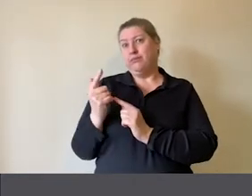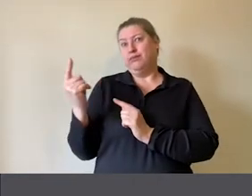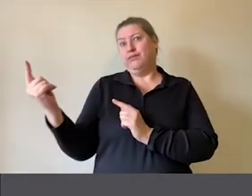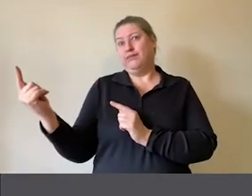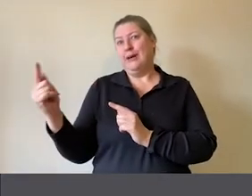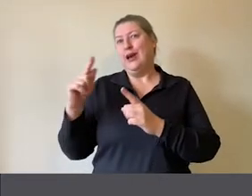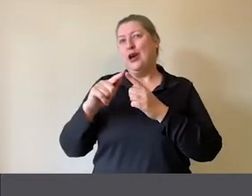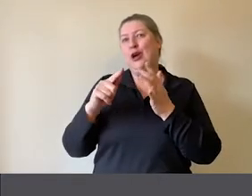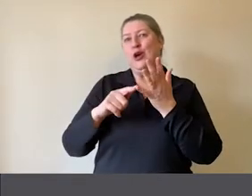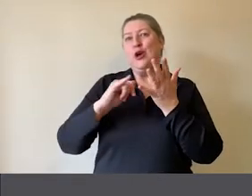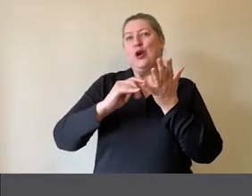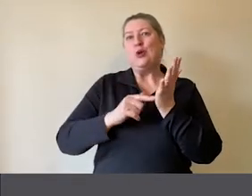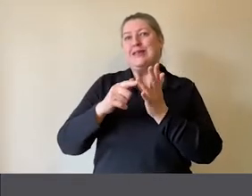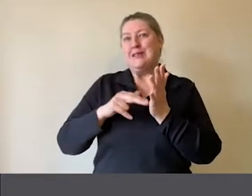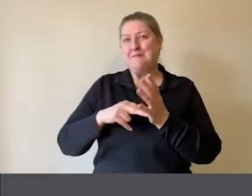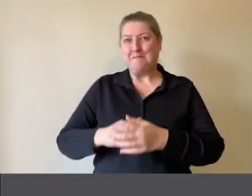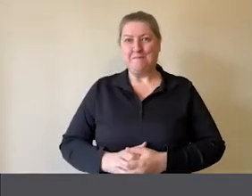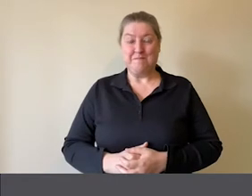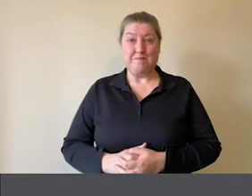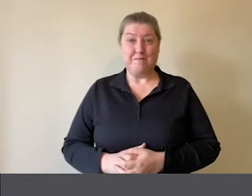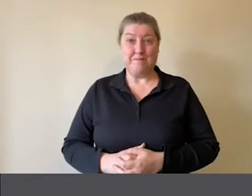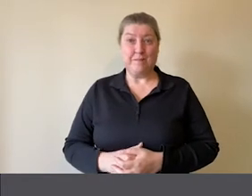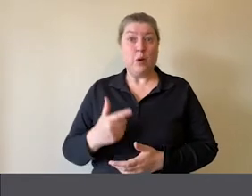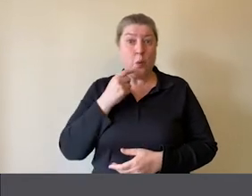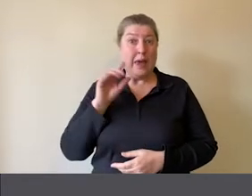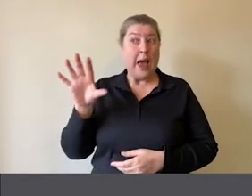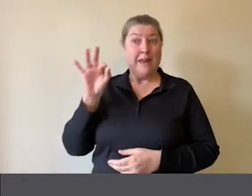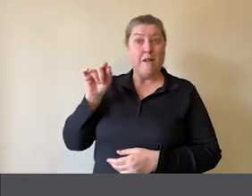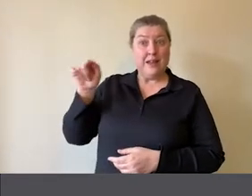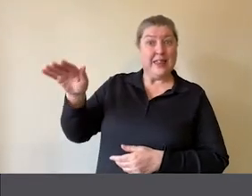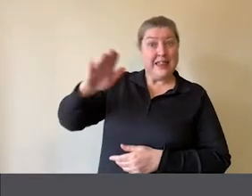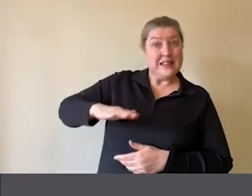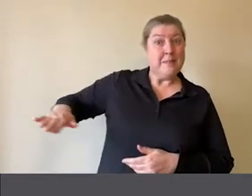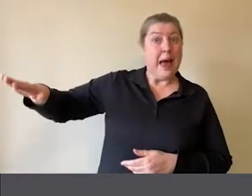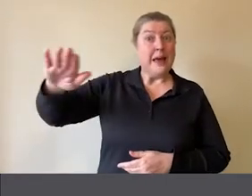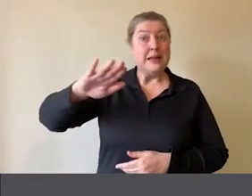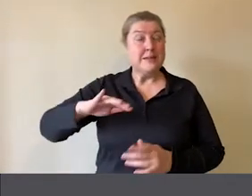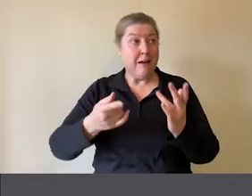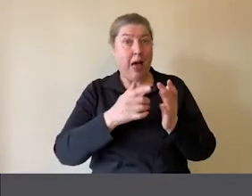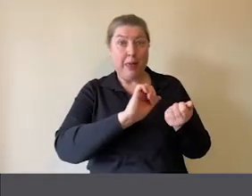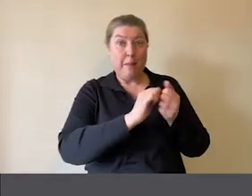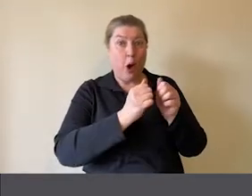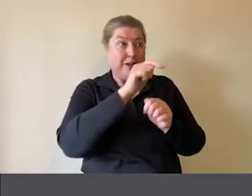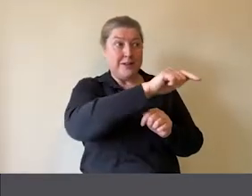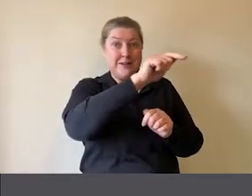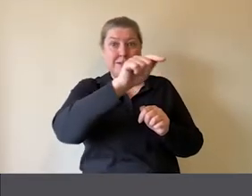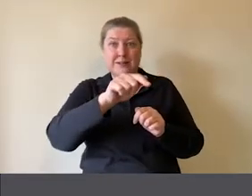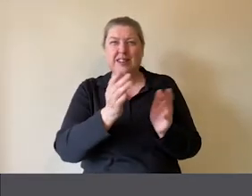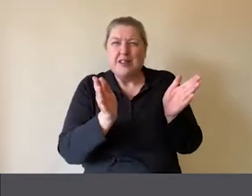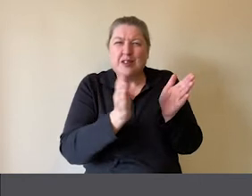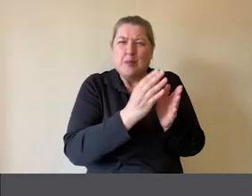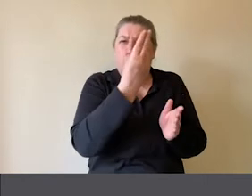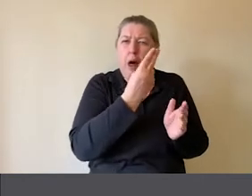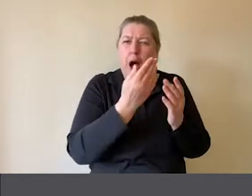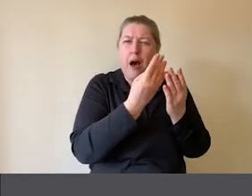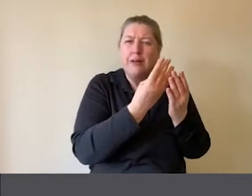at Euston. We're then able to invite into this space other partners, small art galleries,